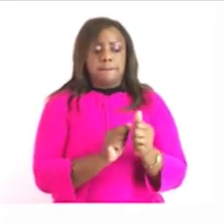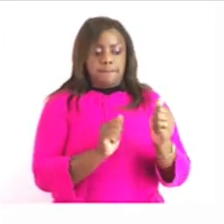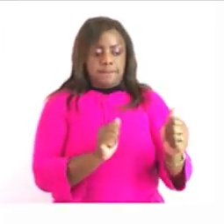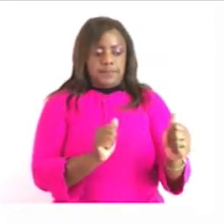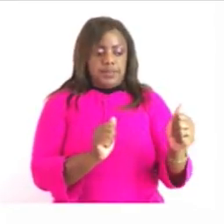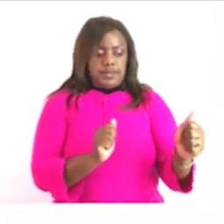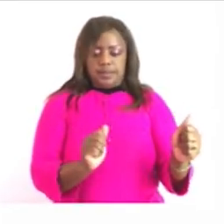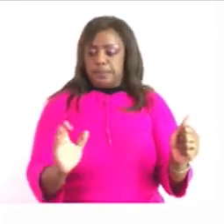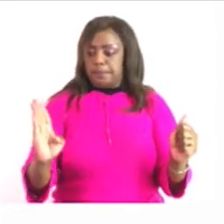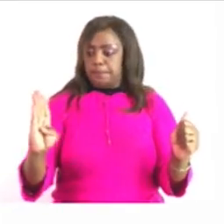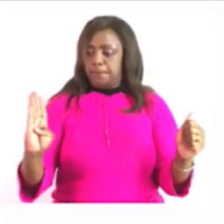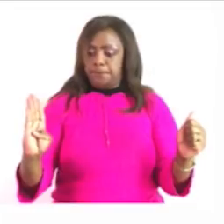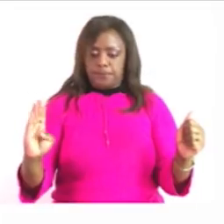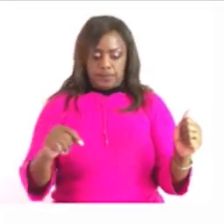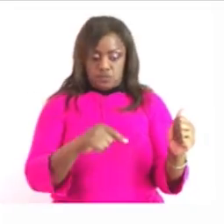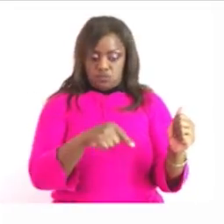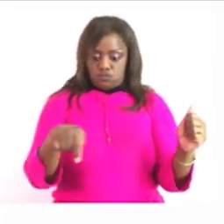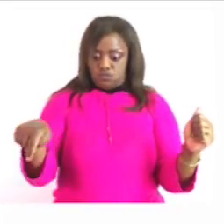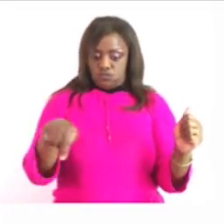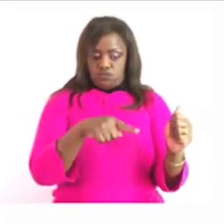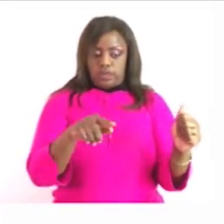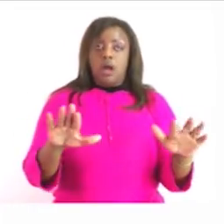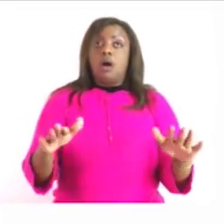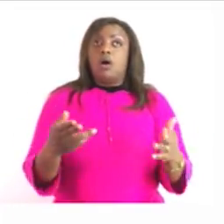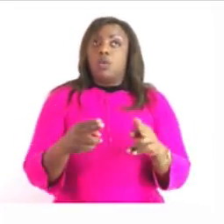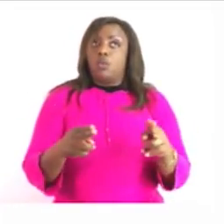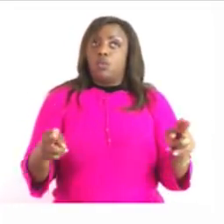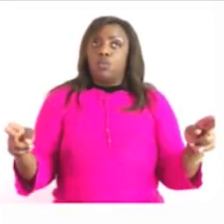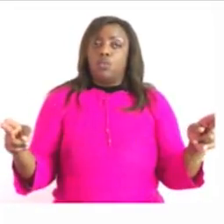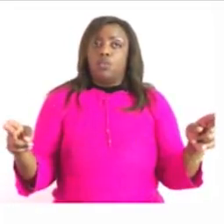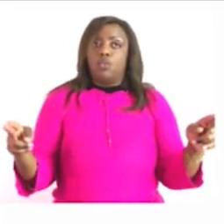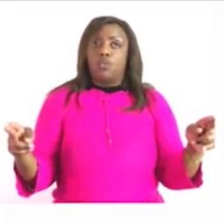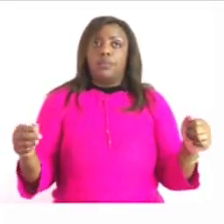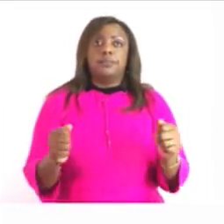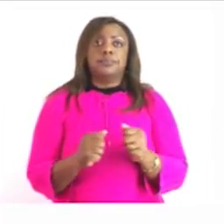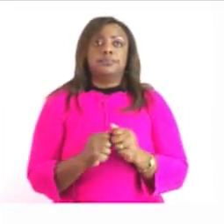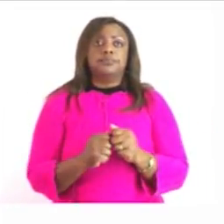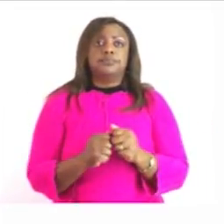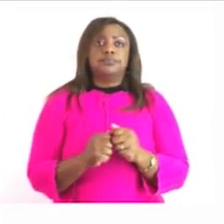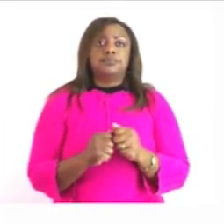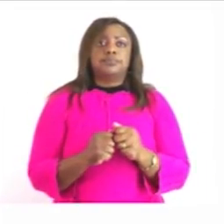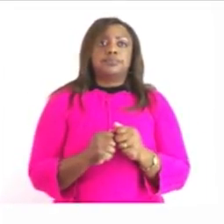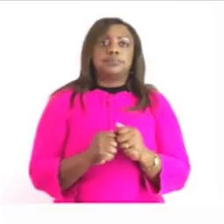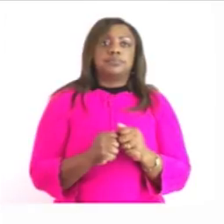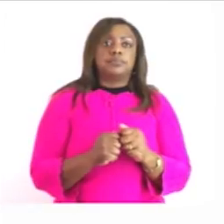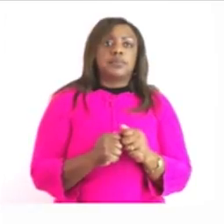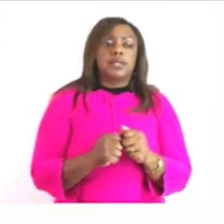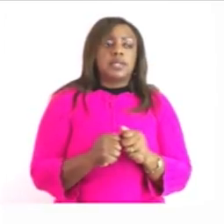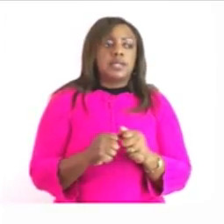there it's um to read through length this the definition of length is a distance between